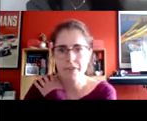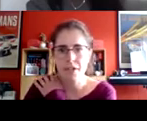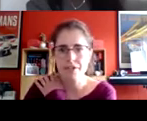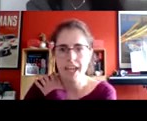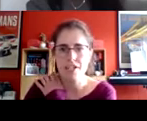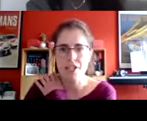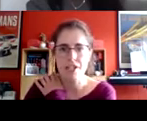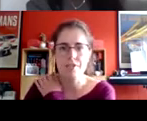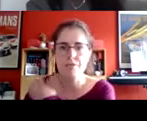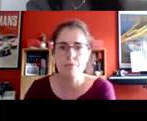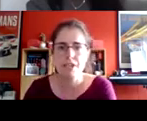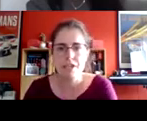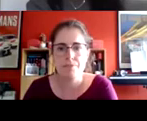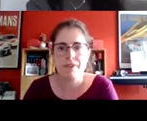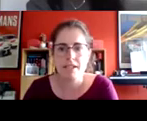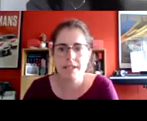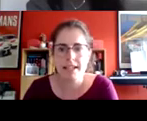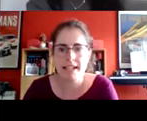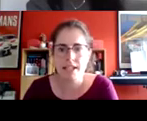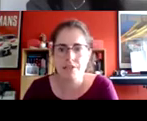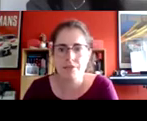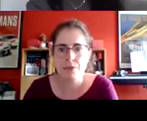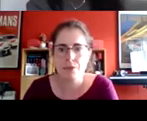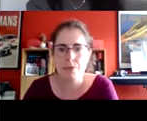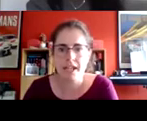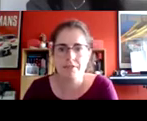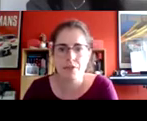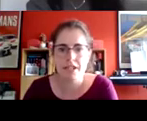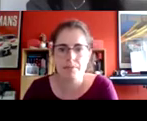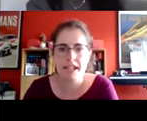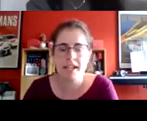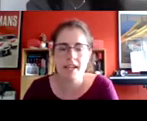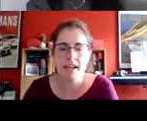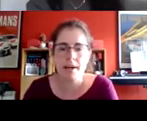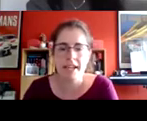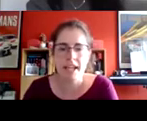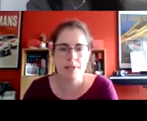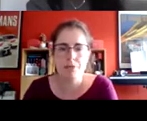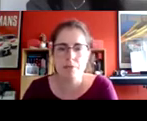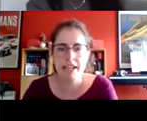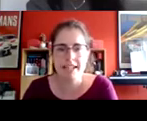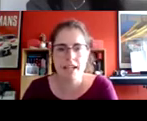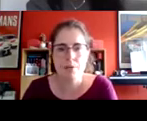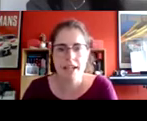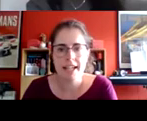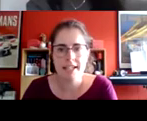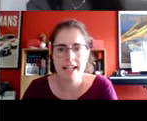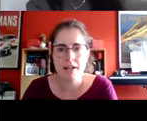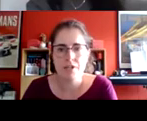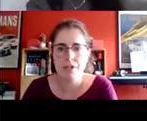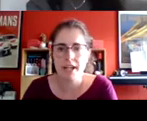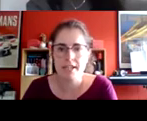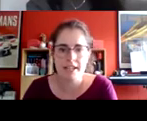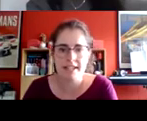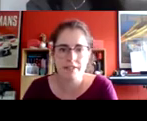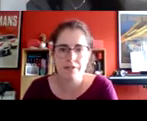notification informing you that you've been randomly selected for audit for your CPD. And mine came in the form of a letter with a handy